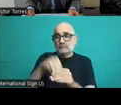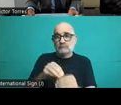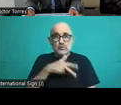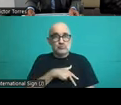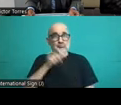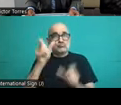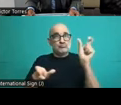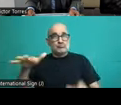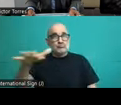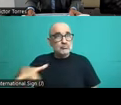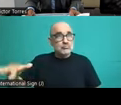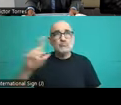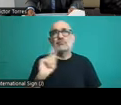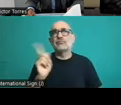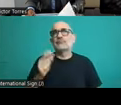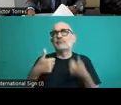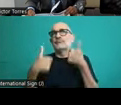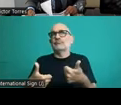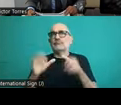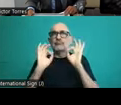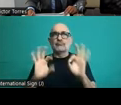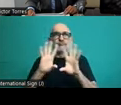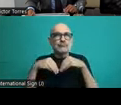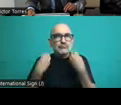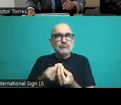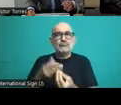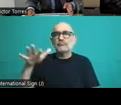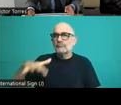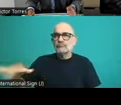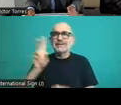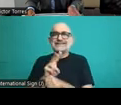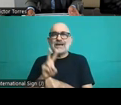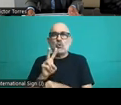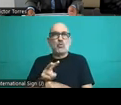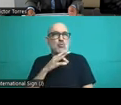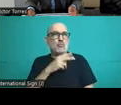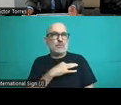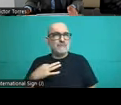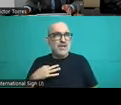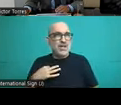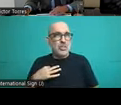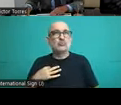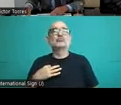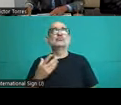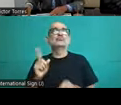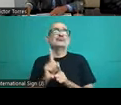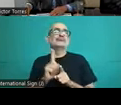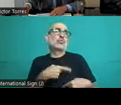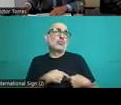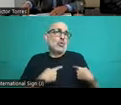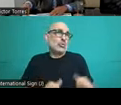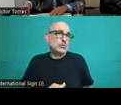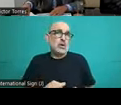voluntary private insurance. They do not cooperate in